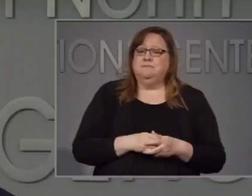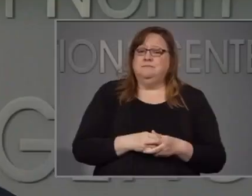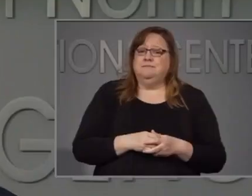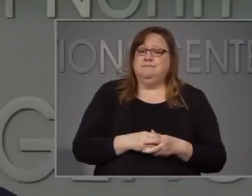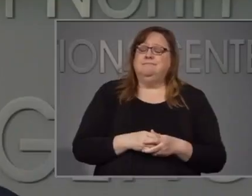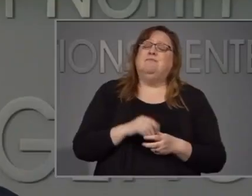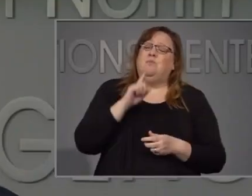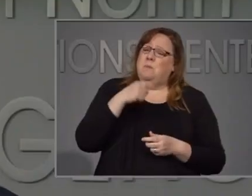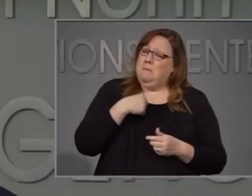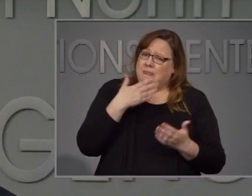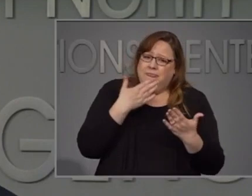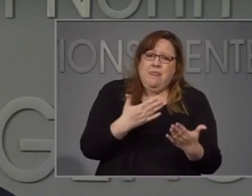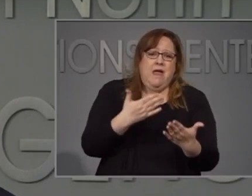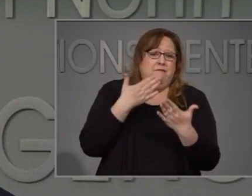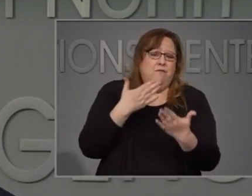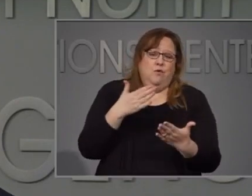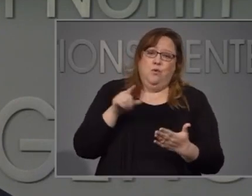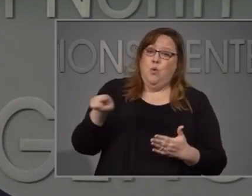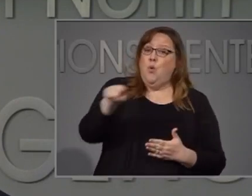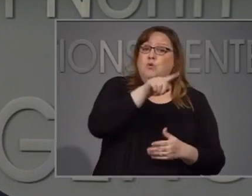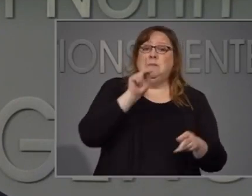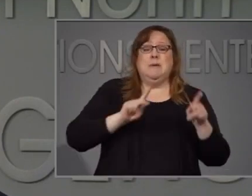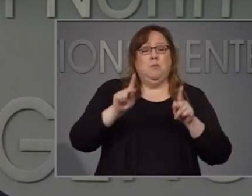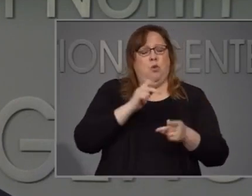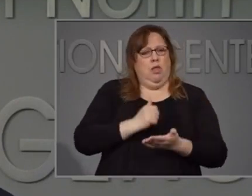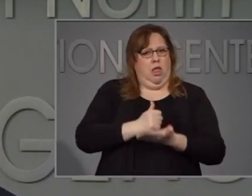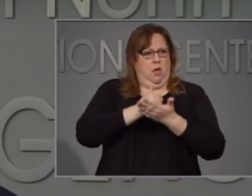worked so hard to keep the peace.